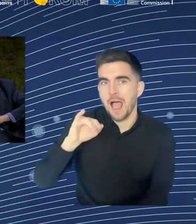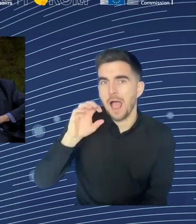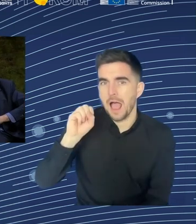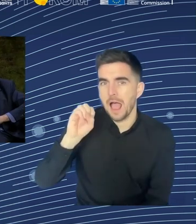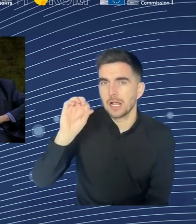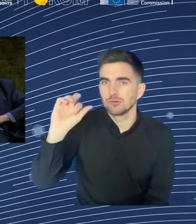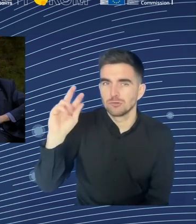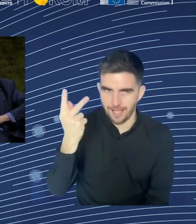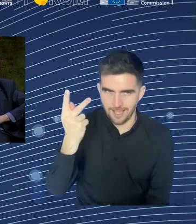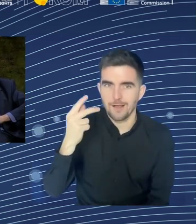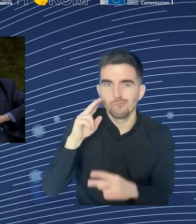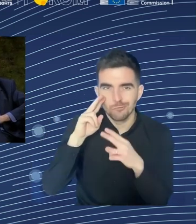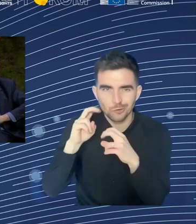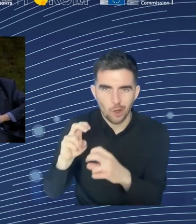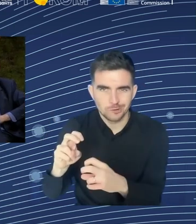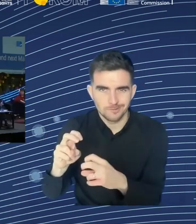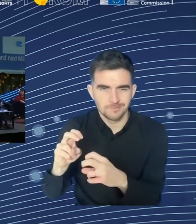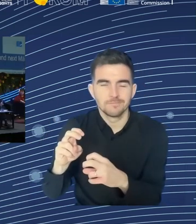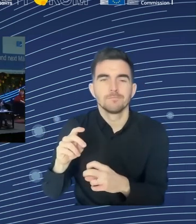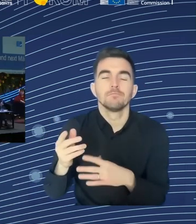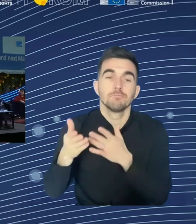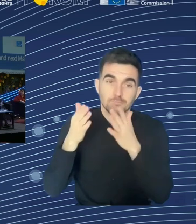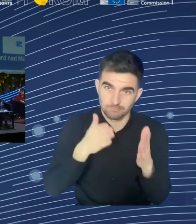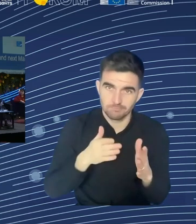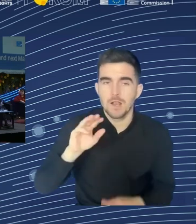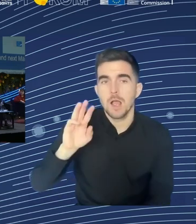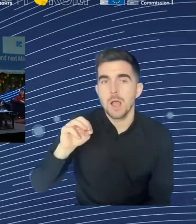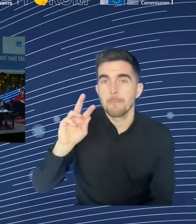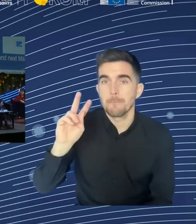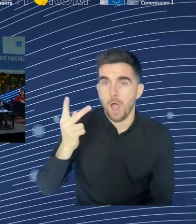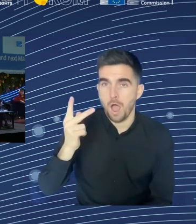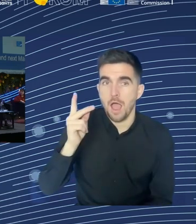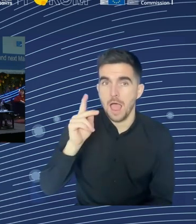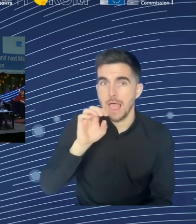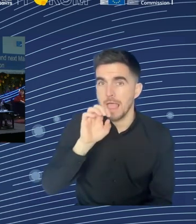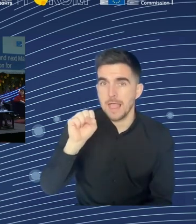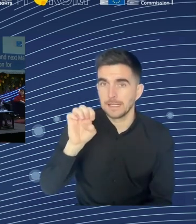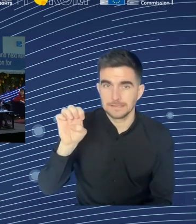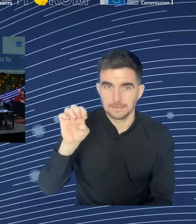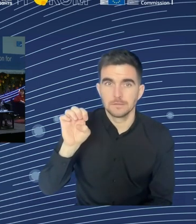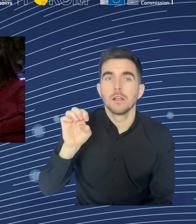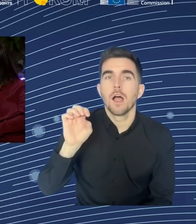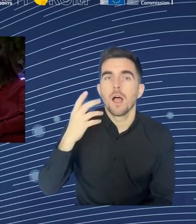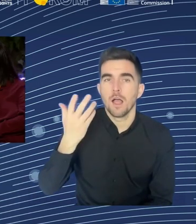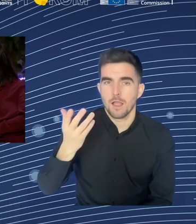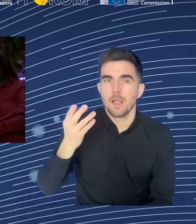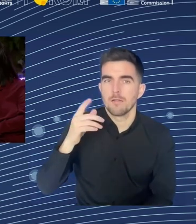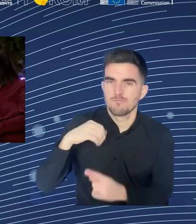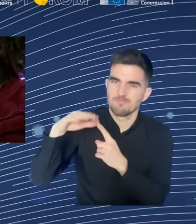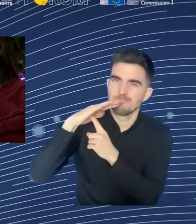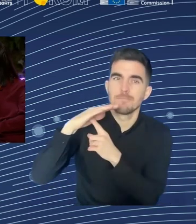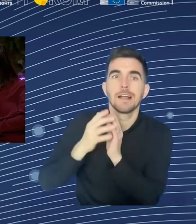at the OECD. Next to Mark is Esther Lynch, Secretary General of the European Trade Union